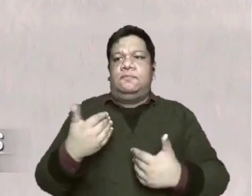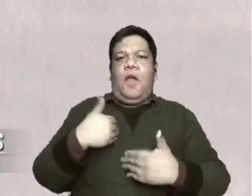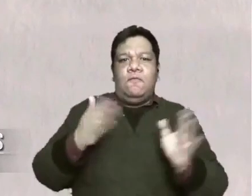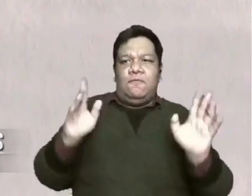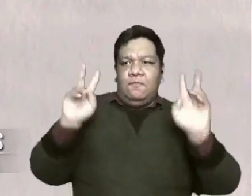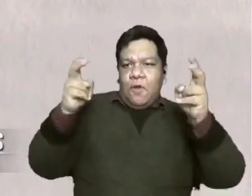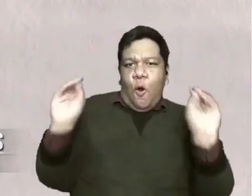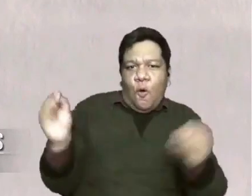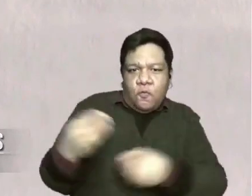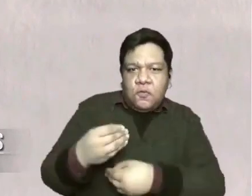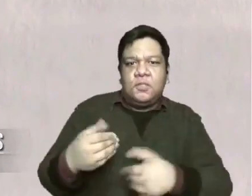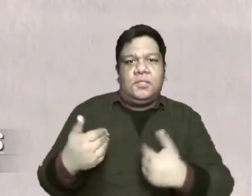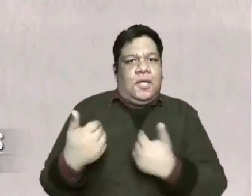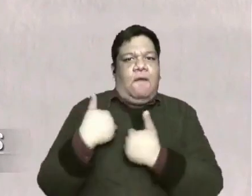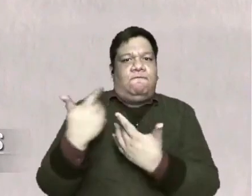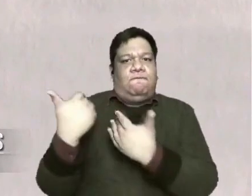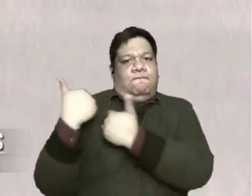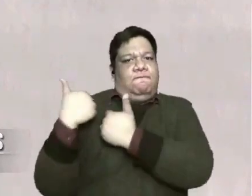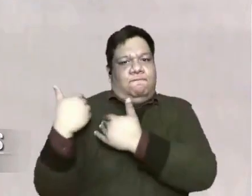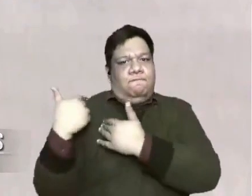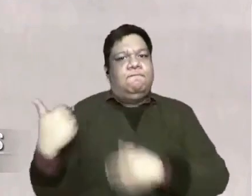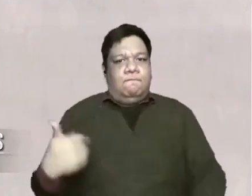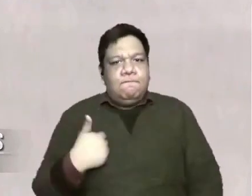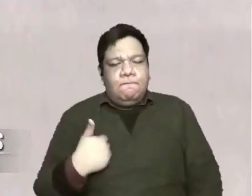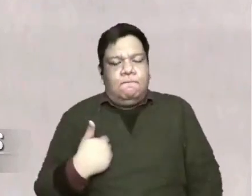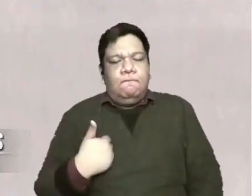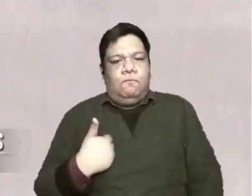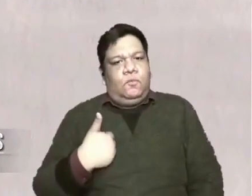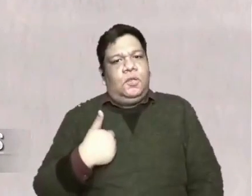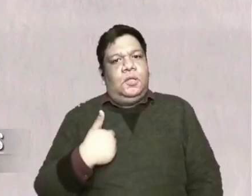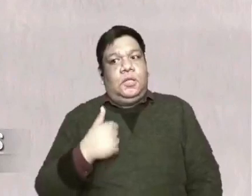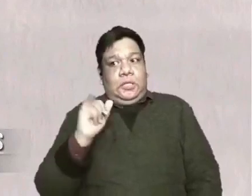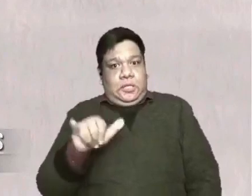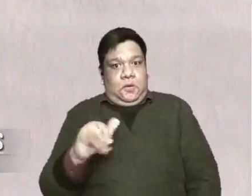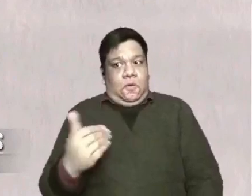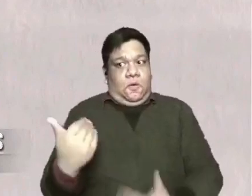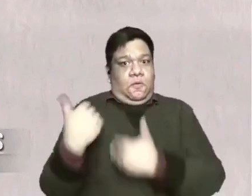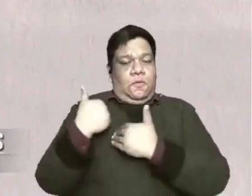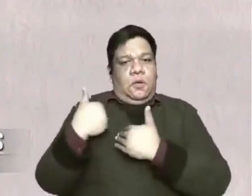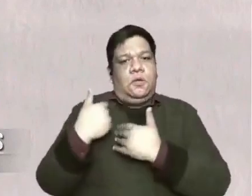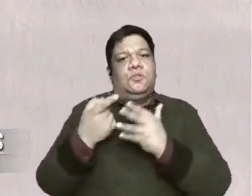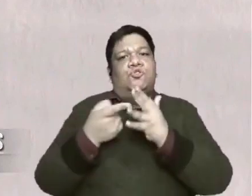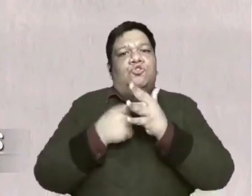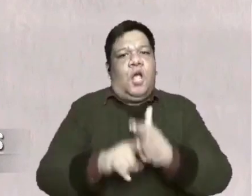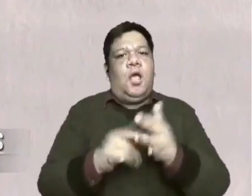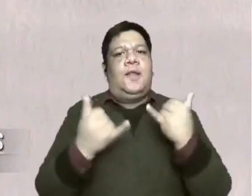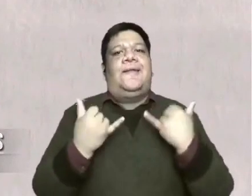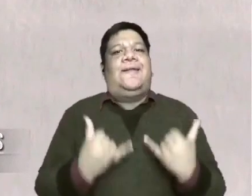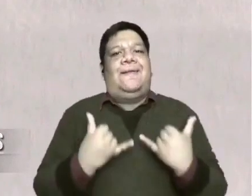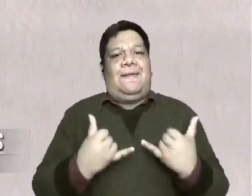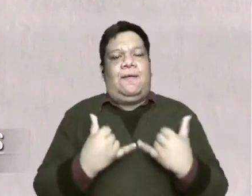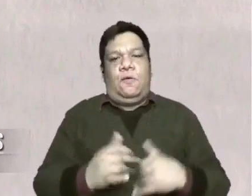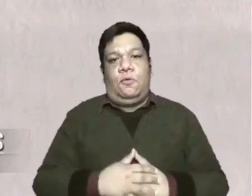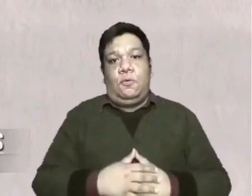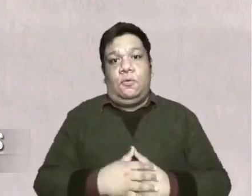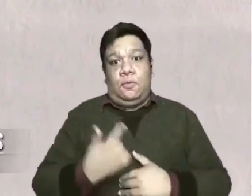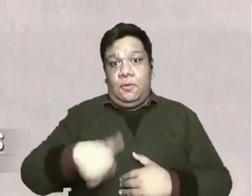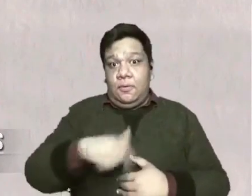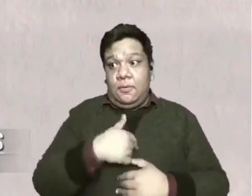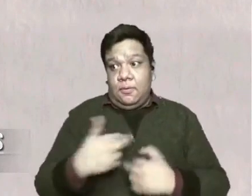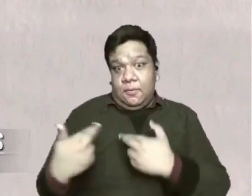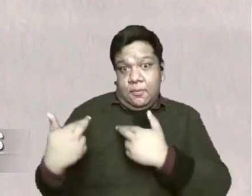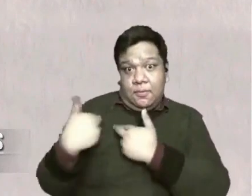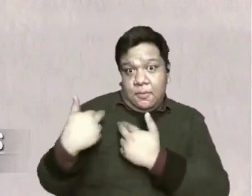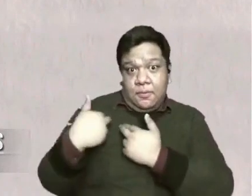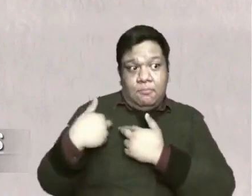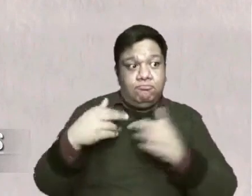office with function and that post or office starts today in the ministry